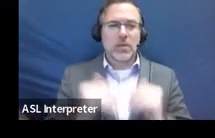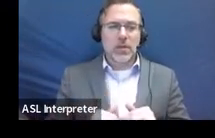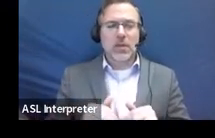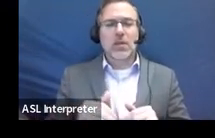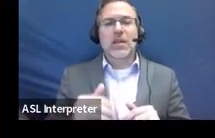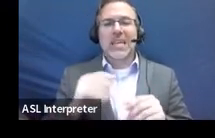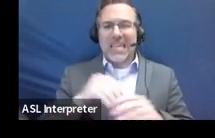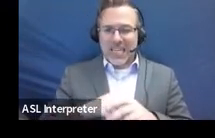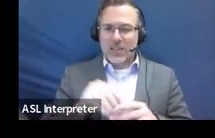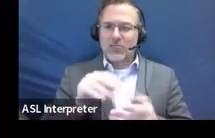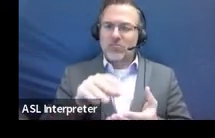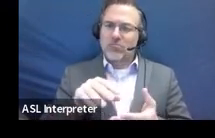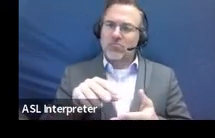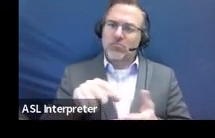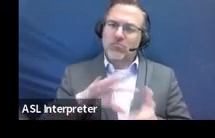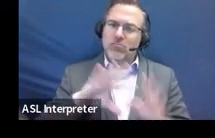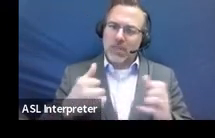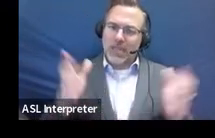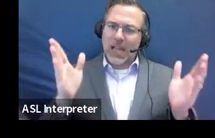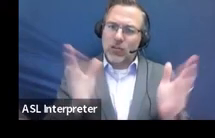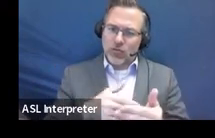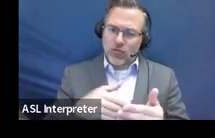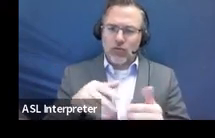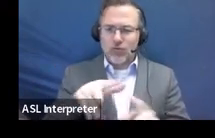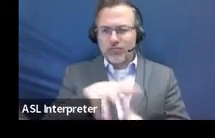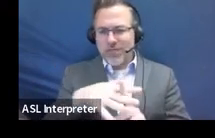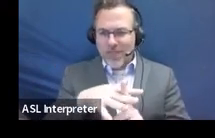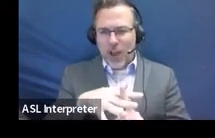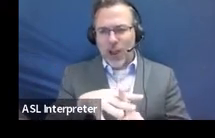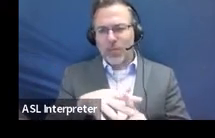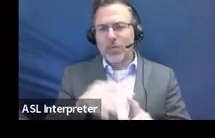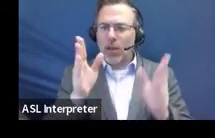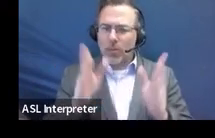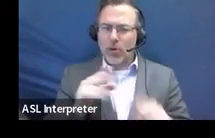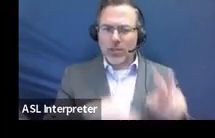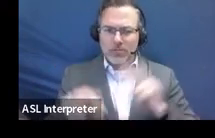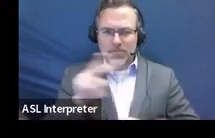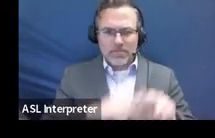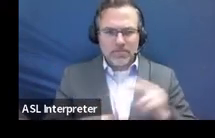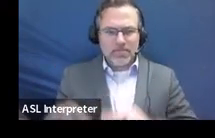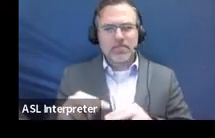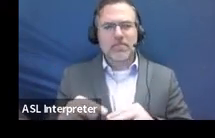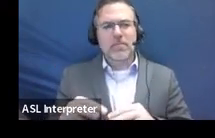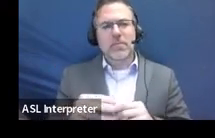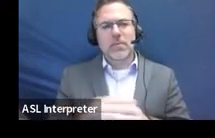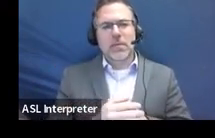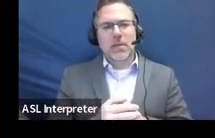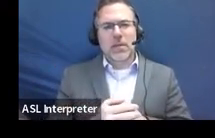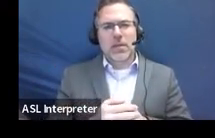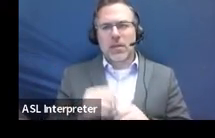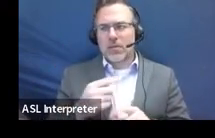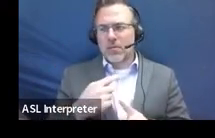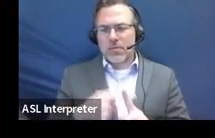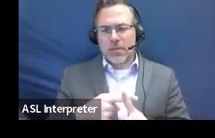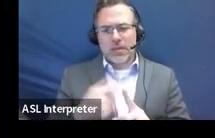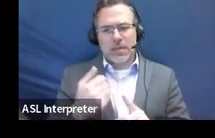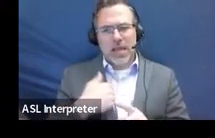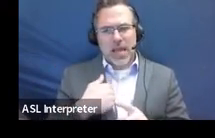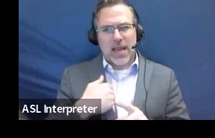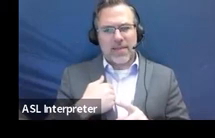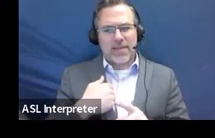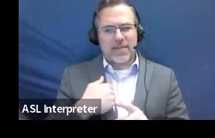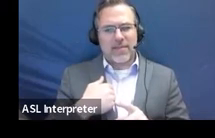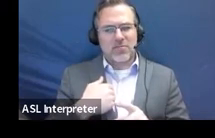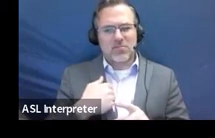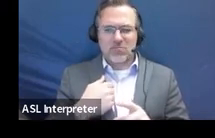they've been evaluated according to the rules listed in MUSER and been identified as having one of those